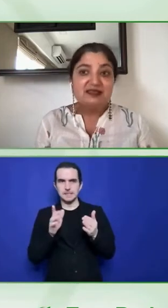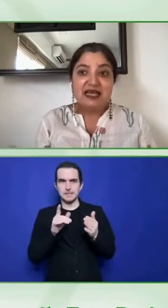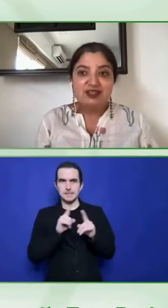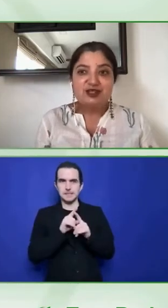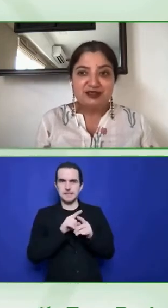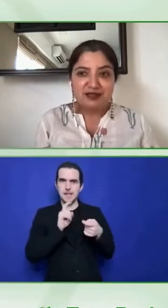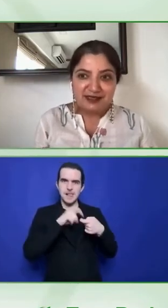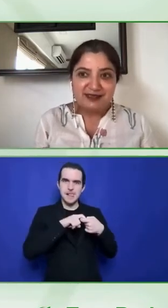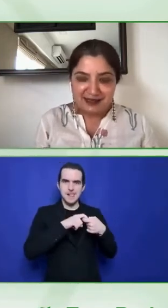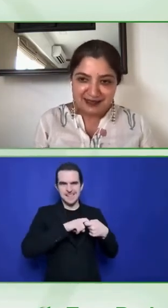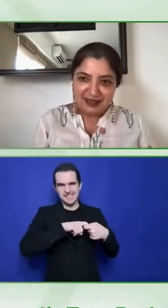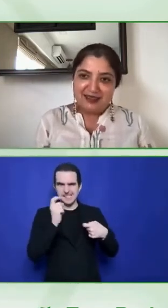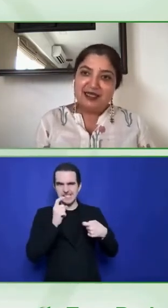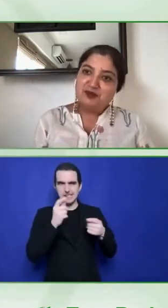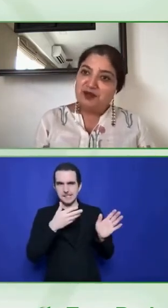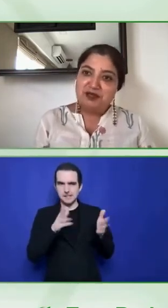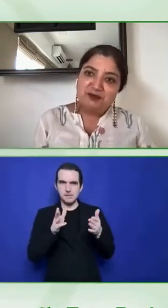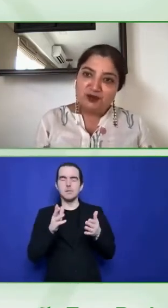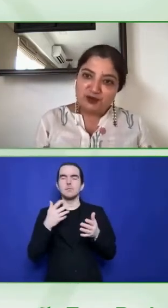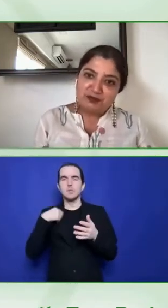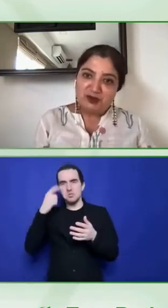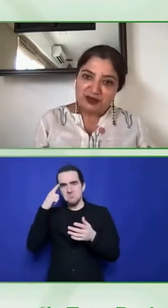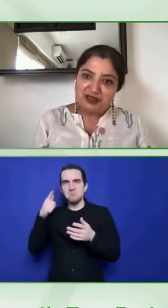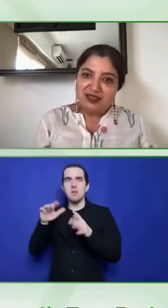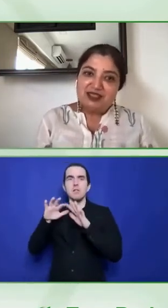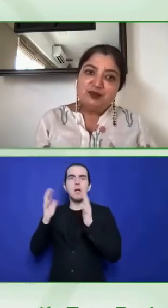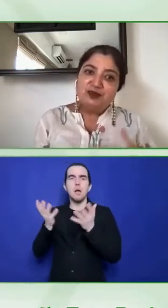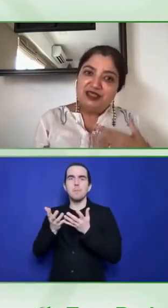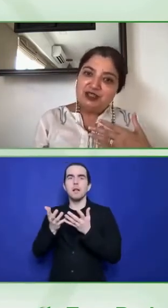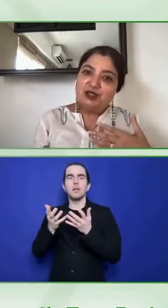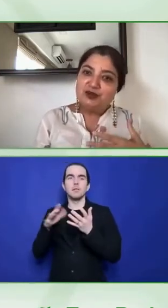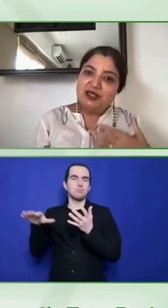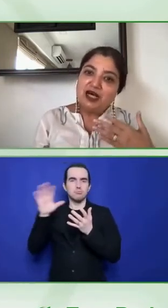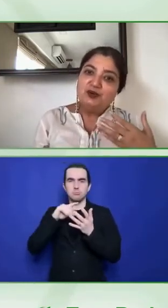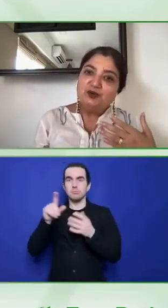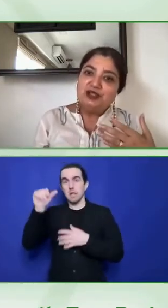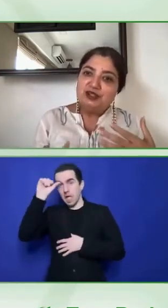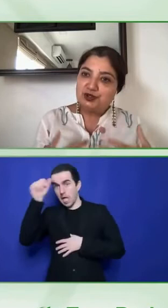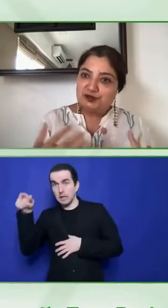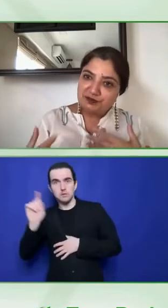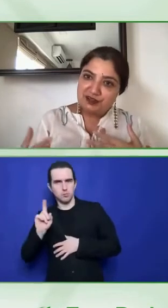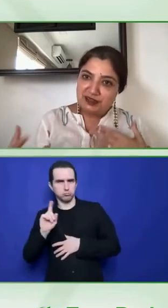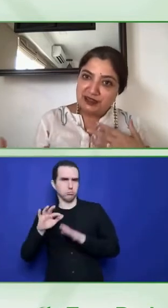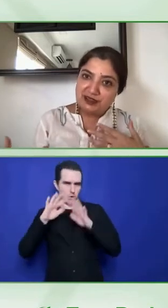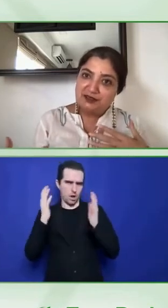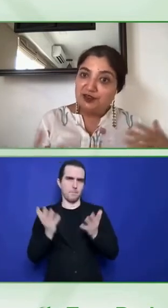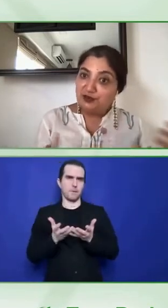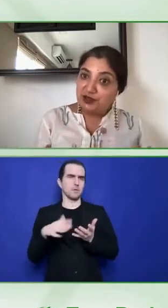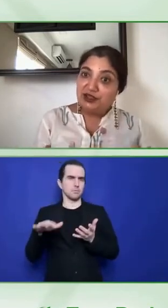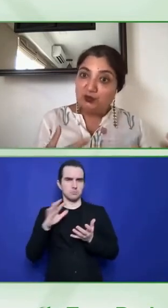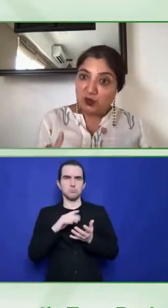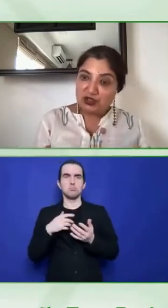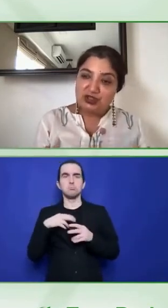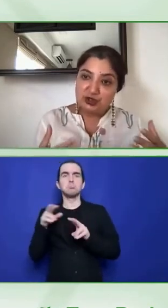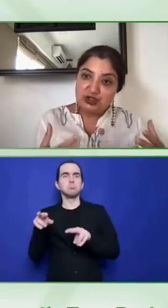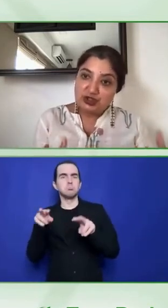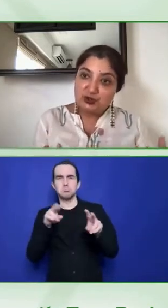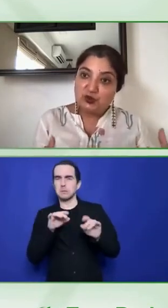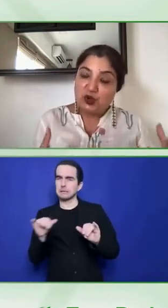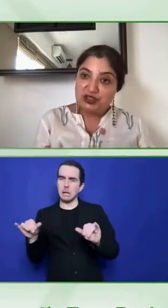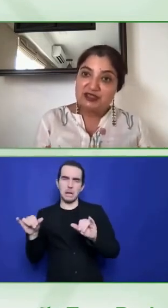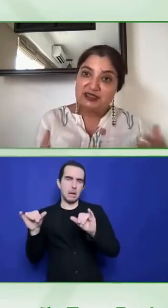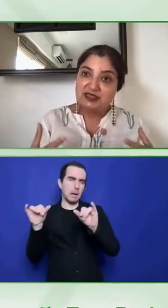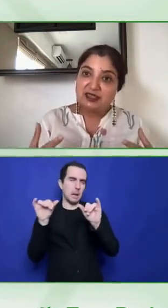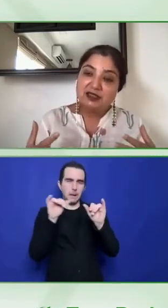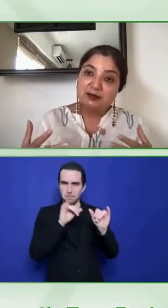world. And there's actually a crisis, like Webain wrote about. So we need to look at how do we shift the needle if we really want to